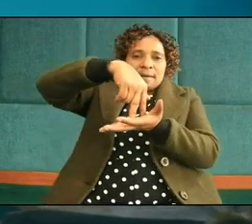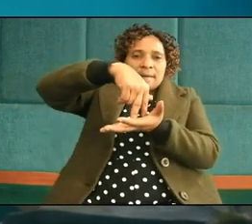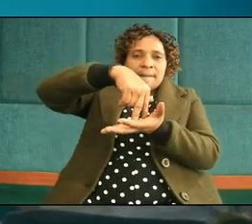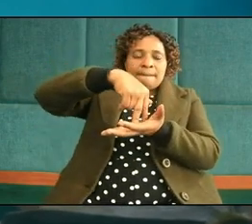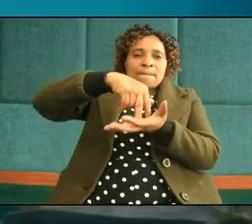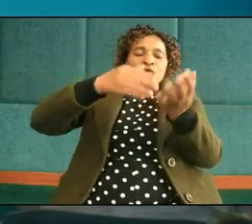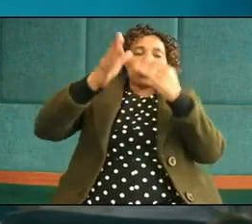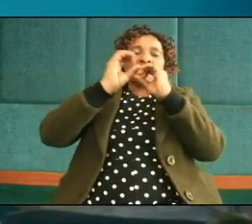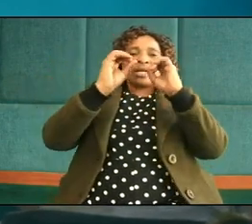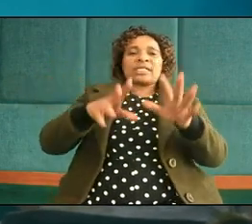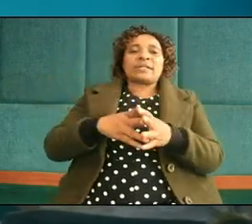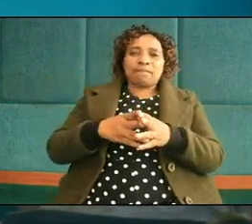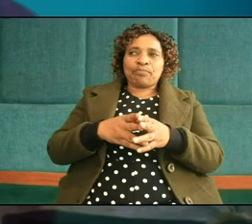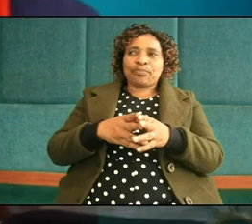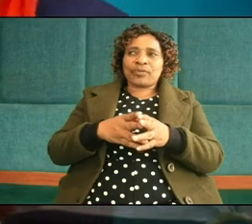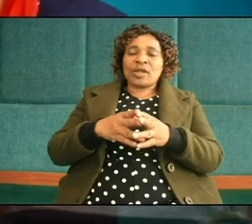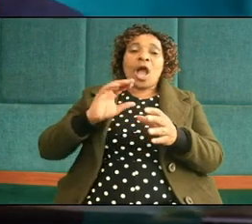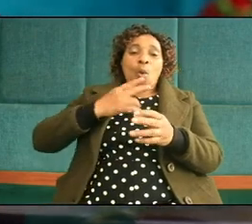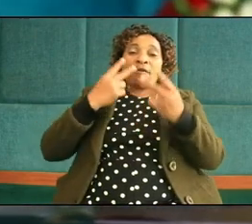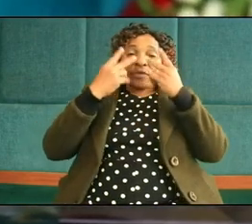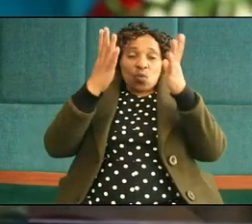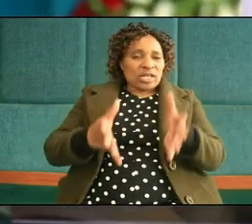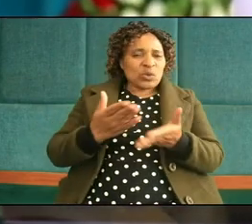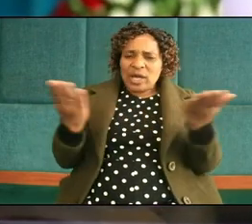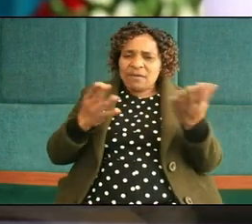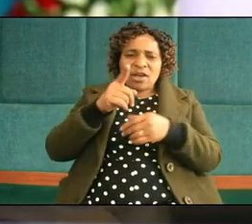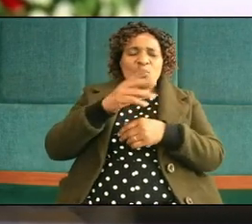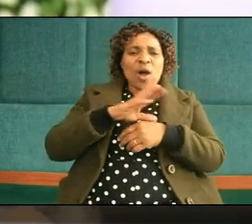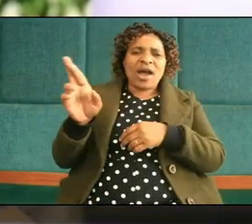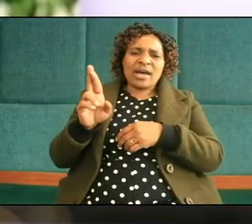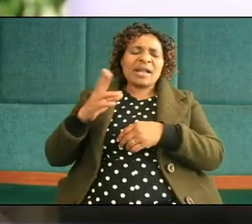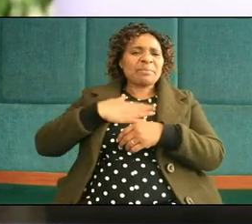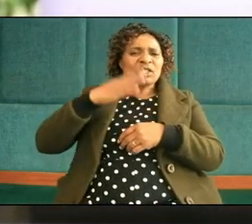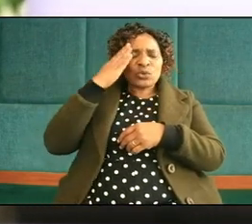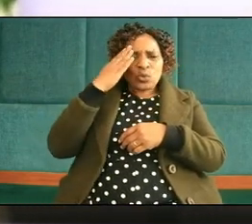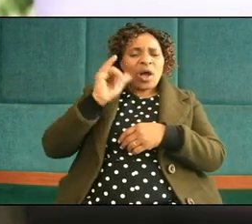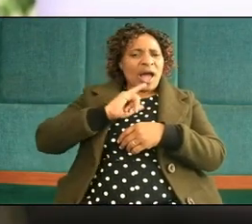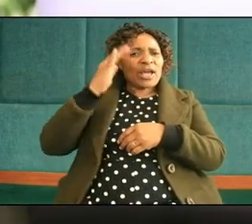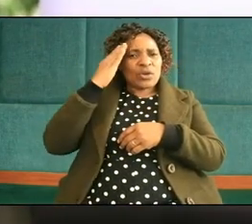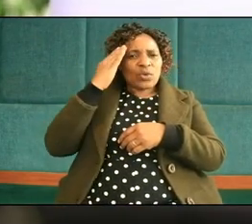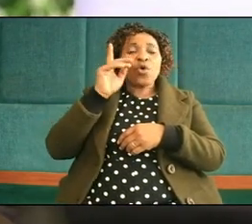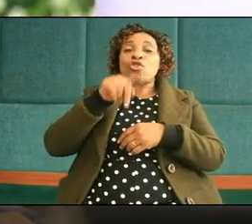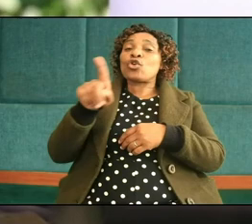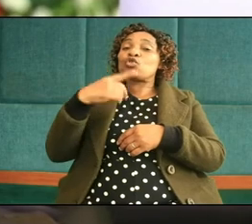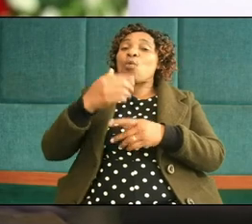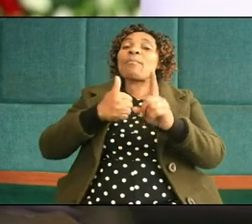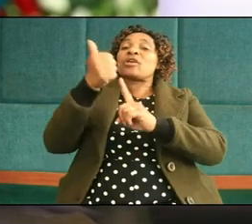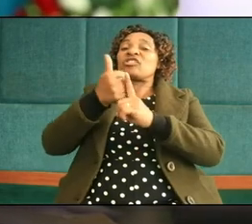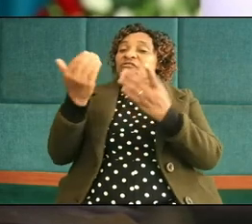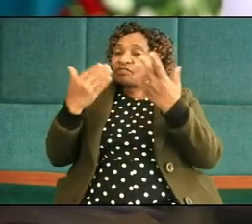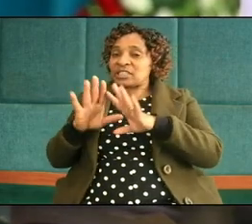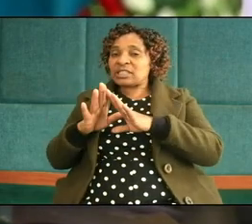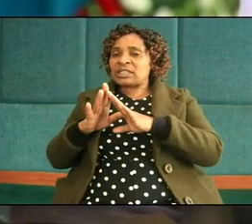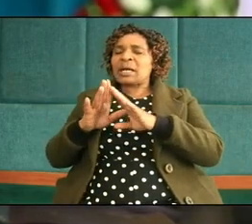God bless you our viewers wherever you are if you know that I know those who have been abused but